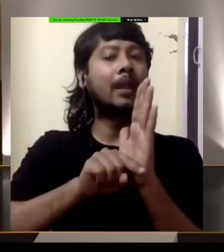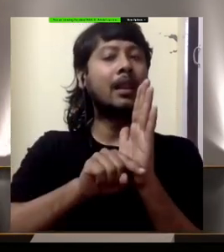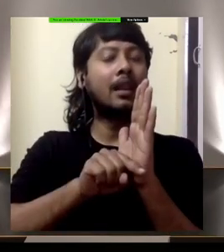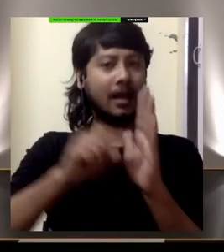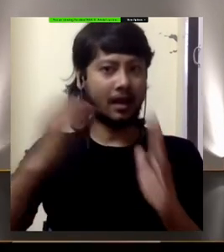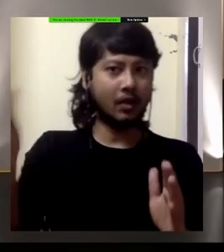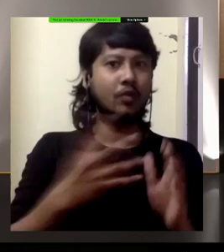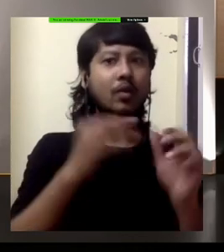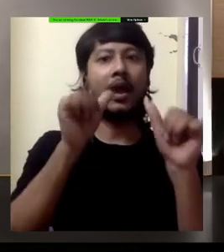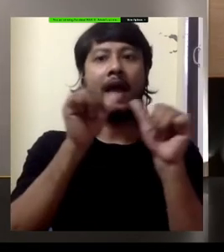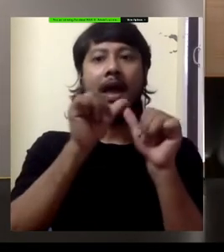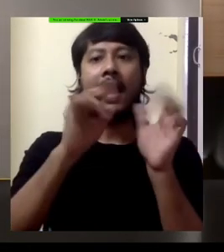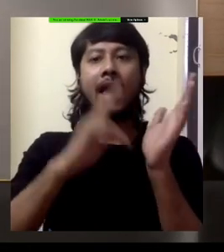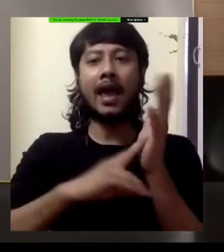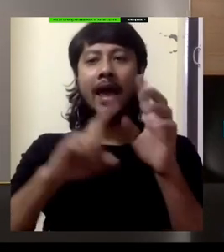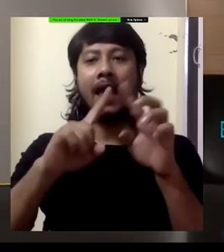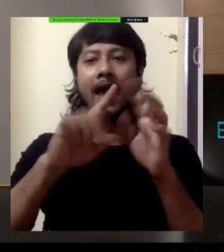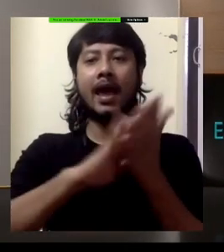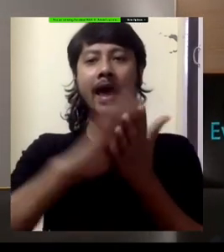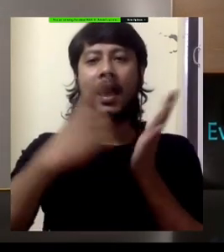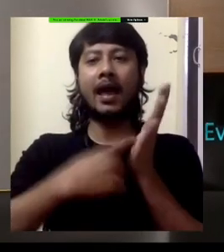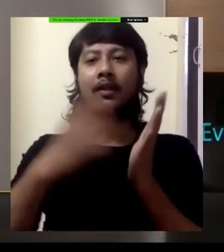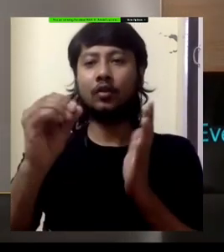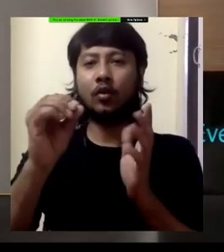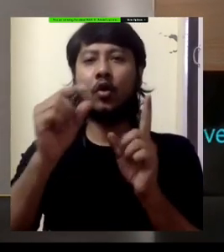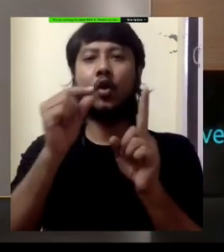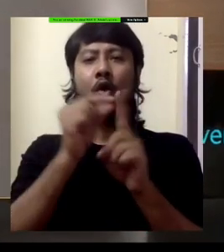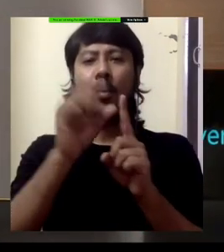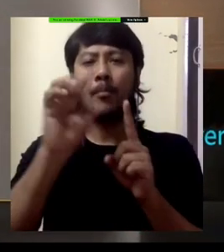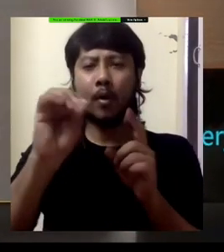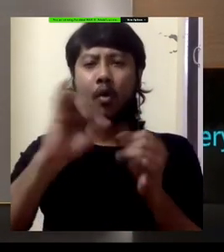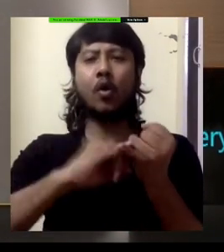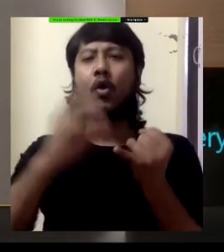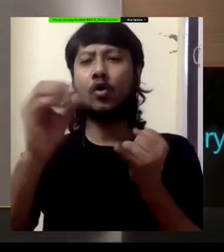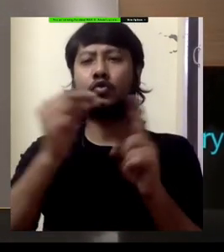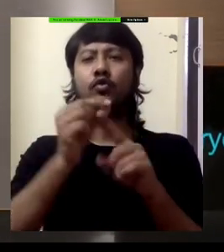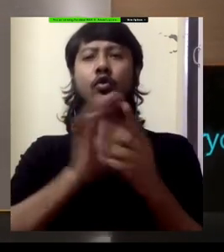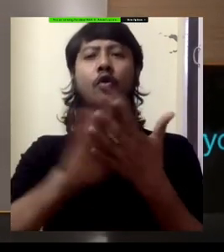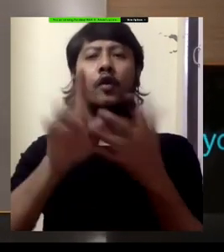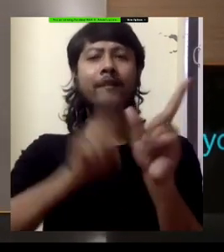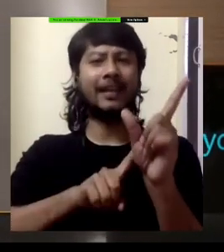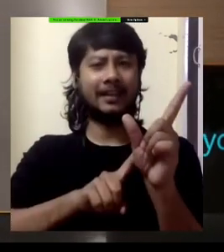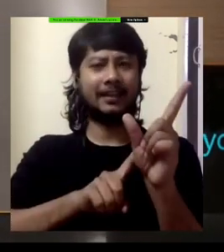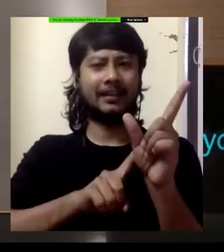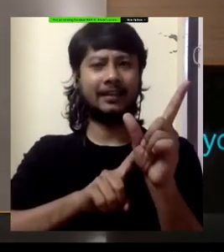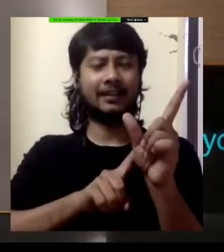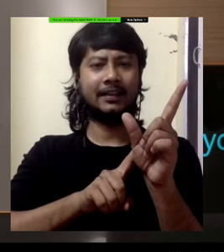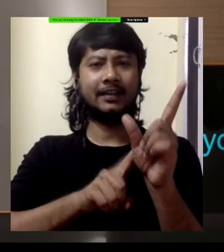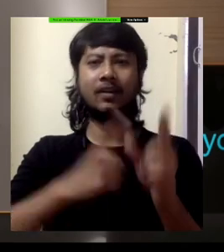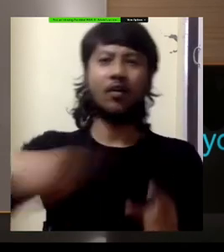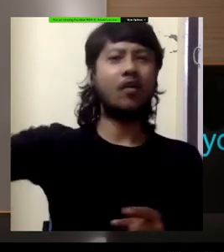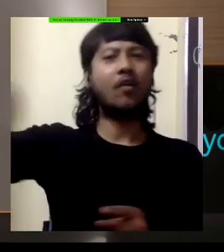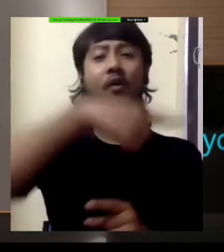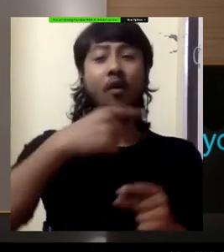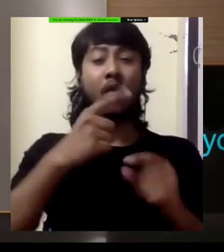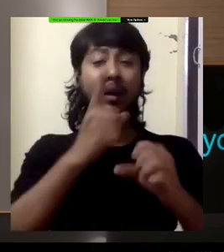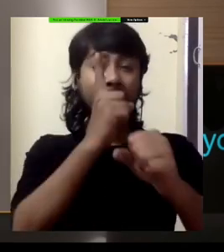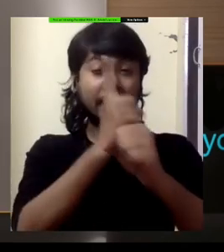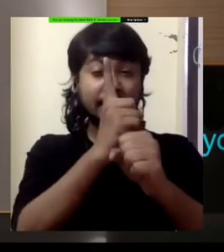embraced by all service providers to really meet the inclusion needs to create